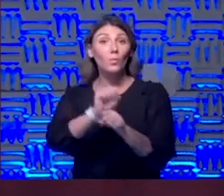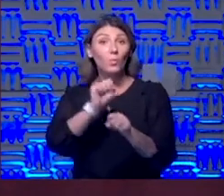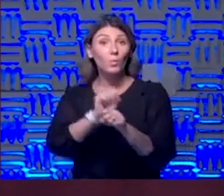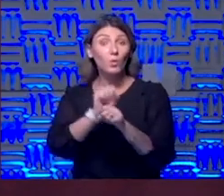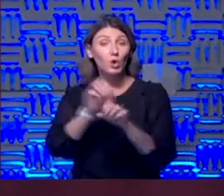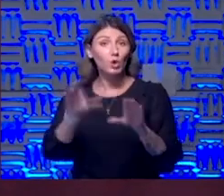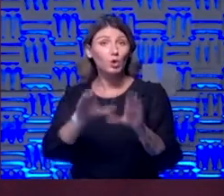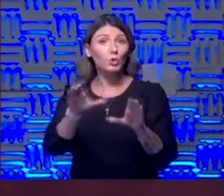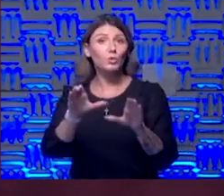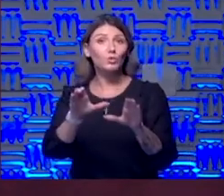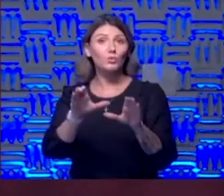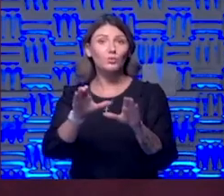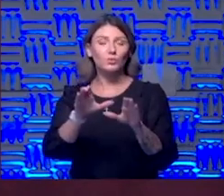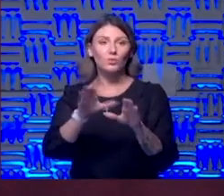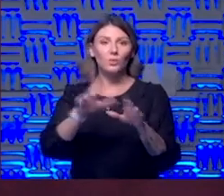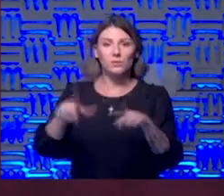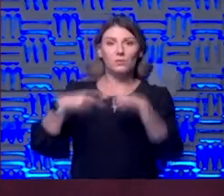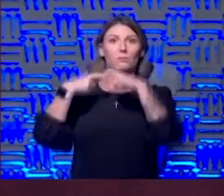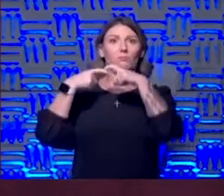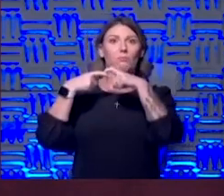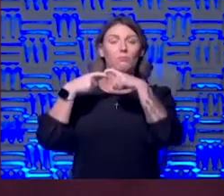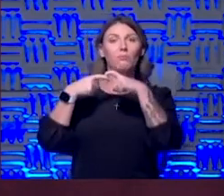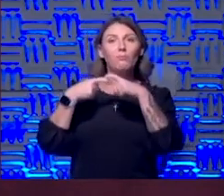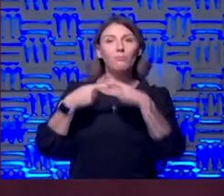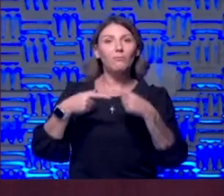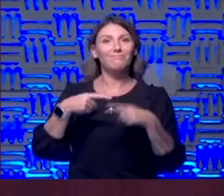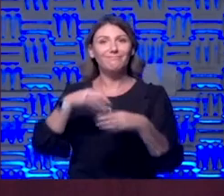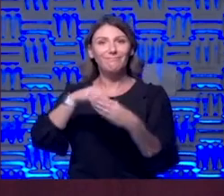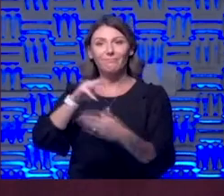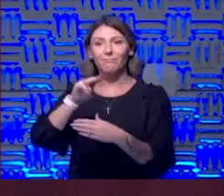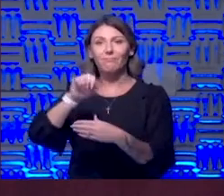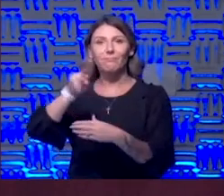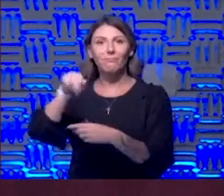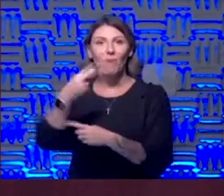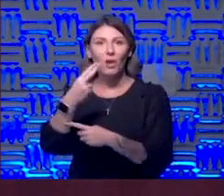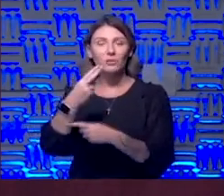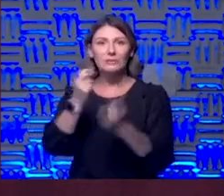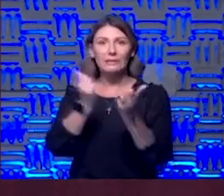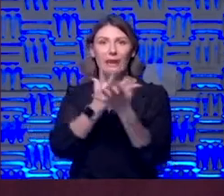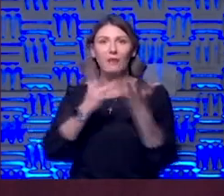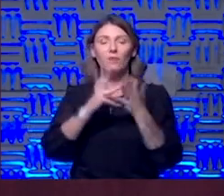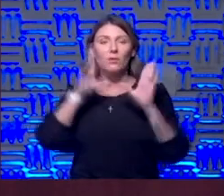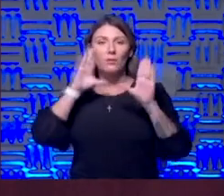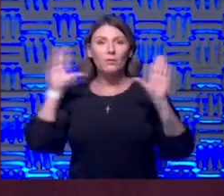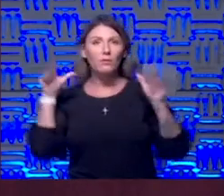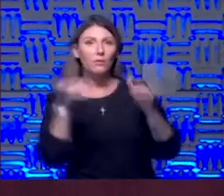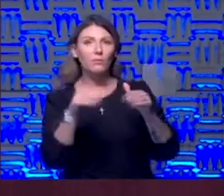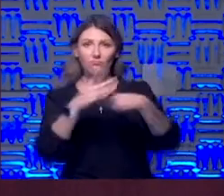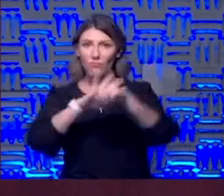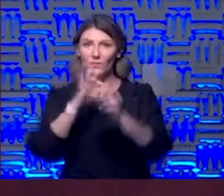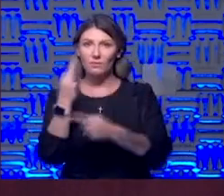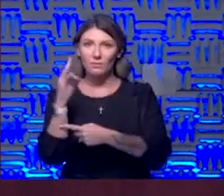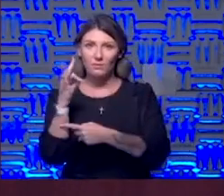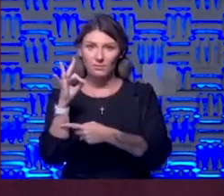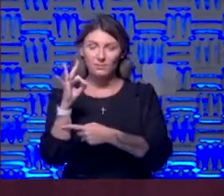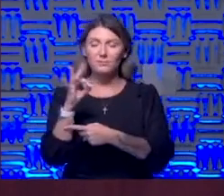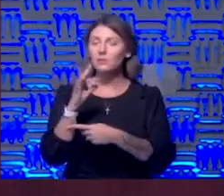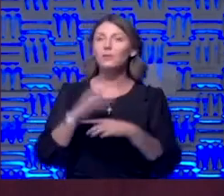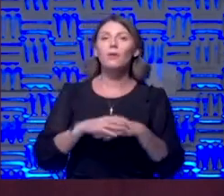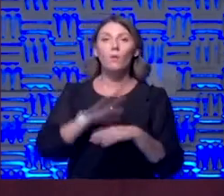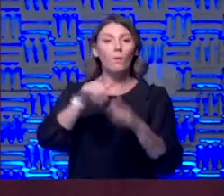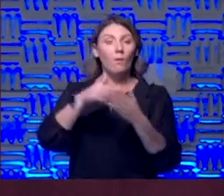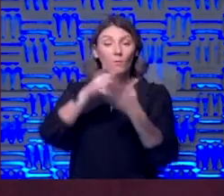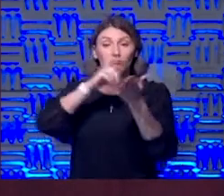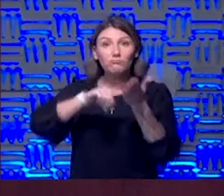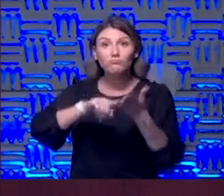do came to a complete halt in March and everything shifted to COVID-19. I think that's a fair statement. All the research